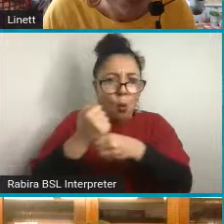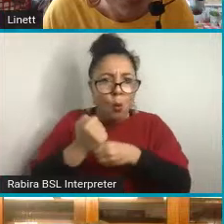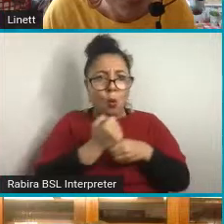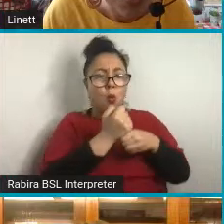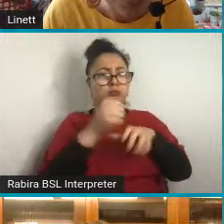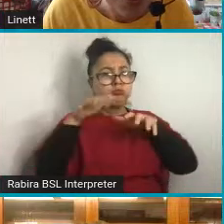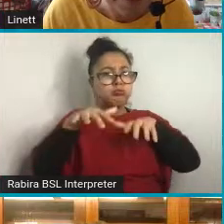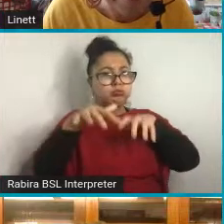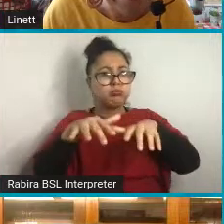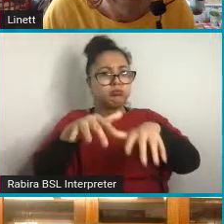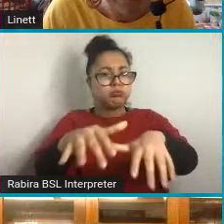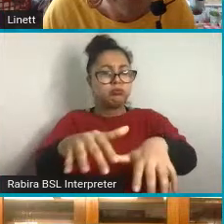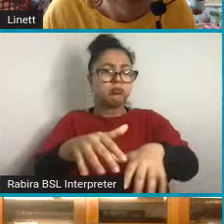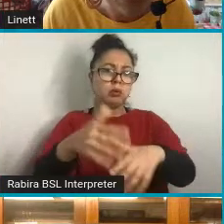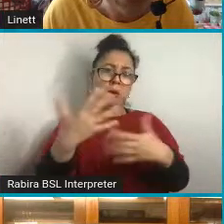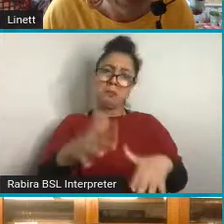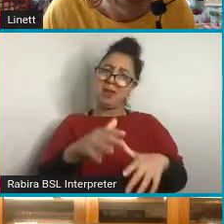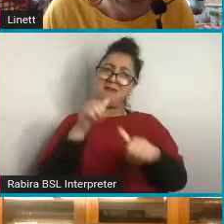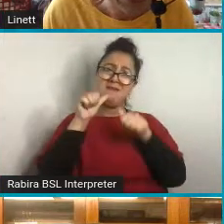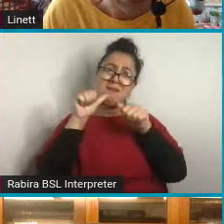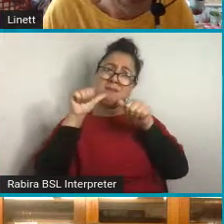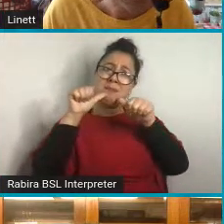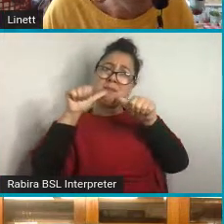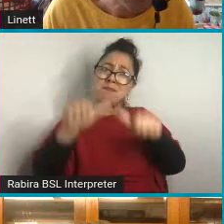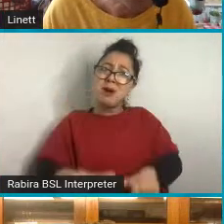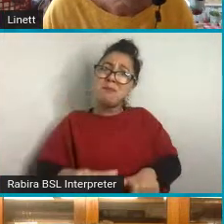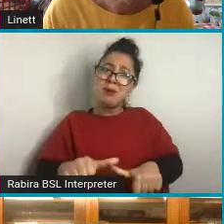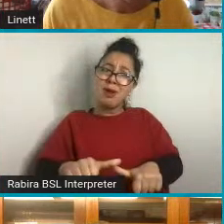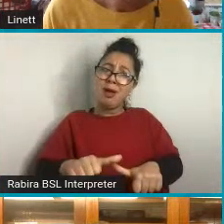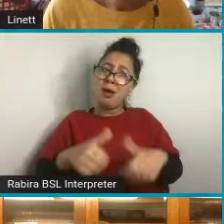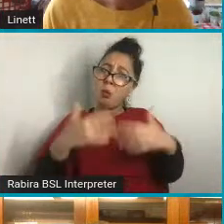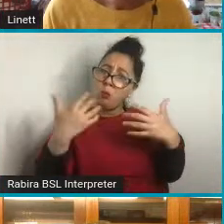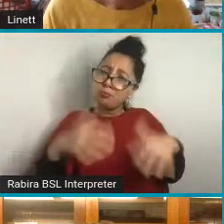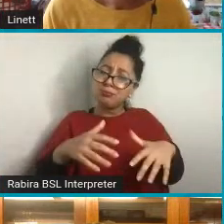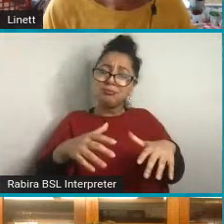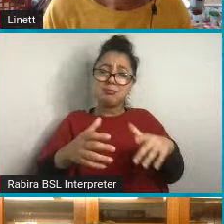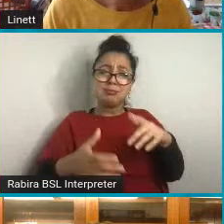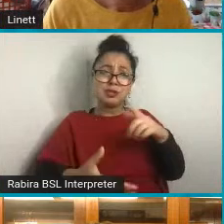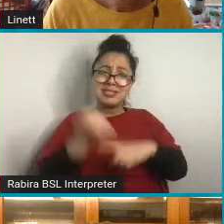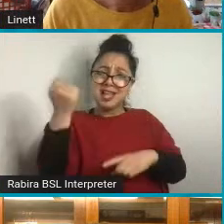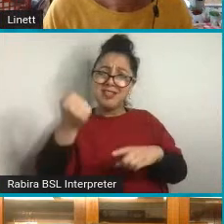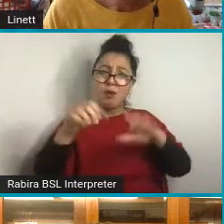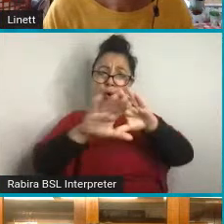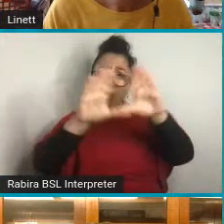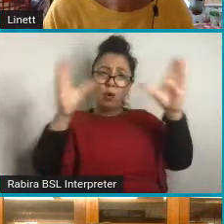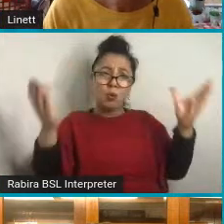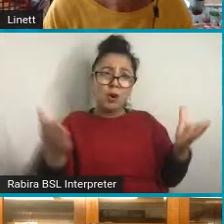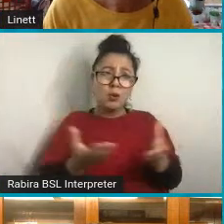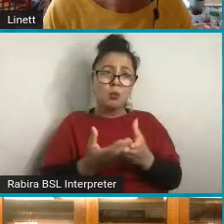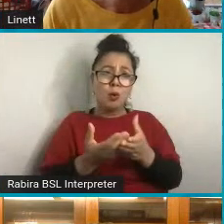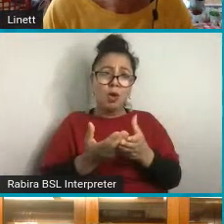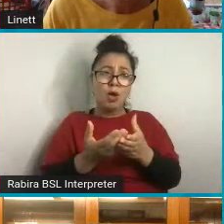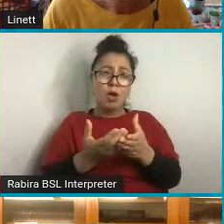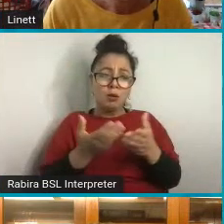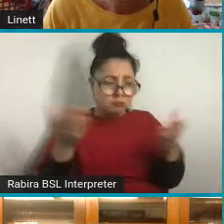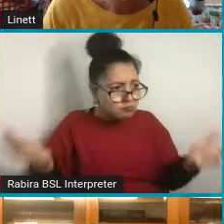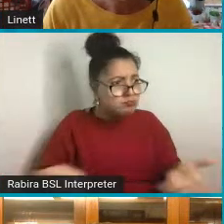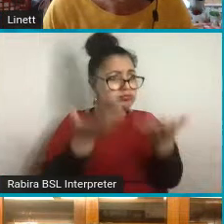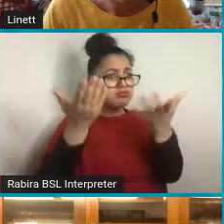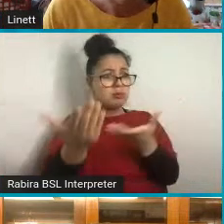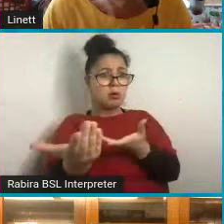very popular, successful all around the world in getting people to join